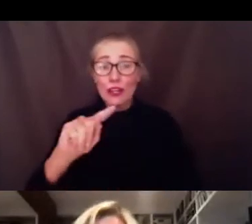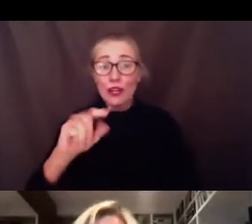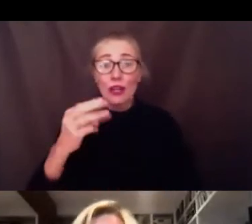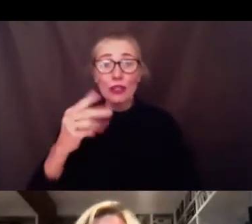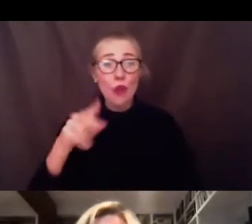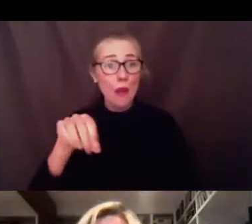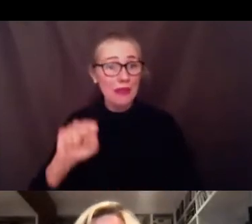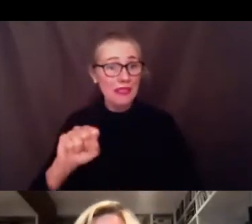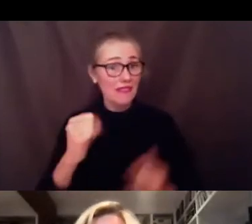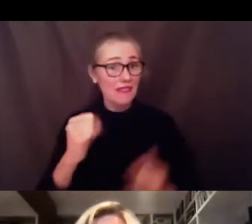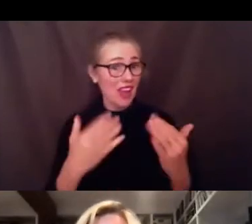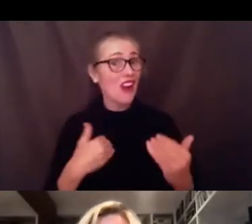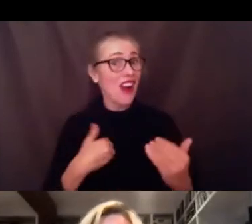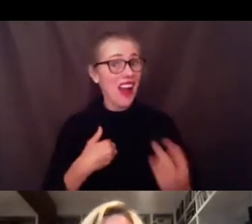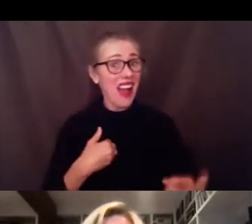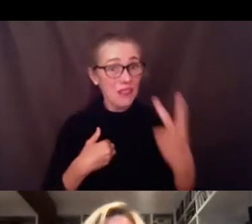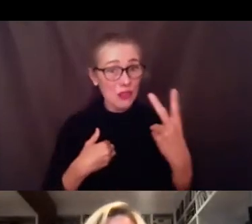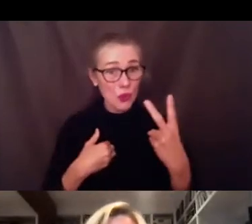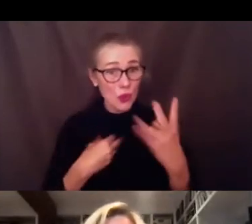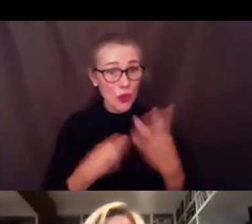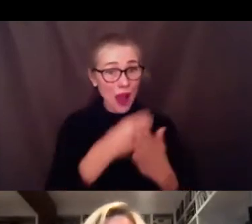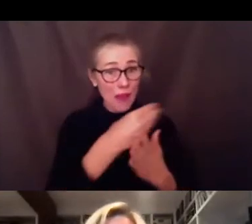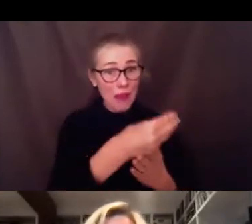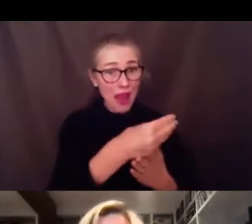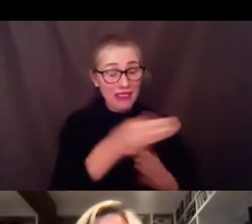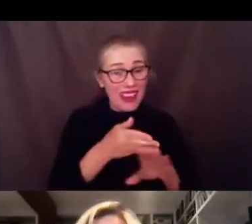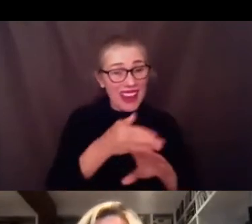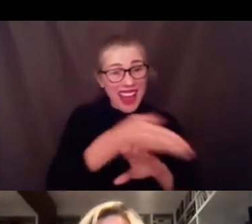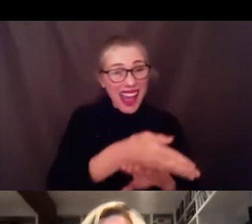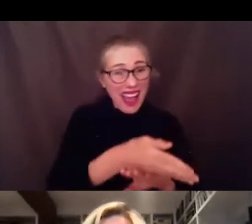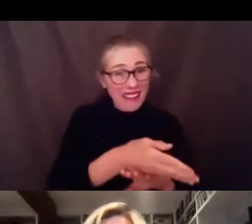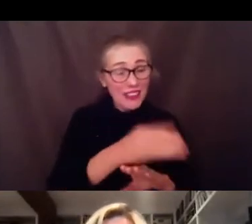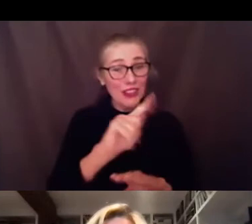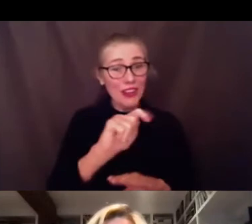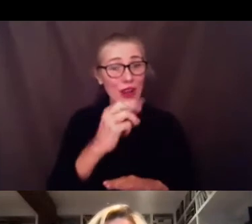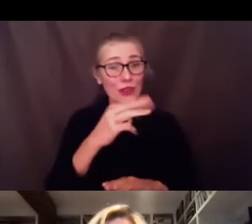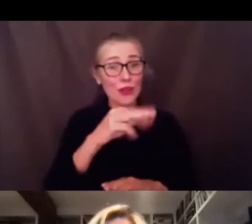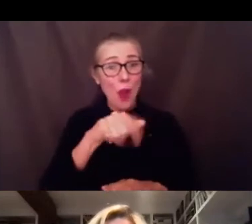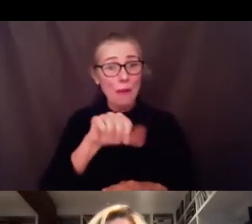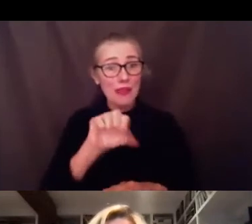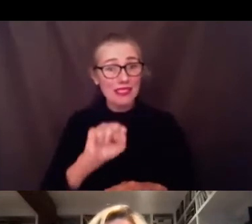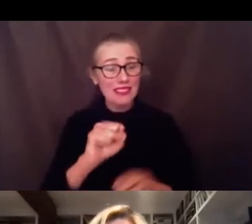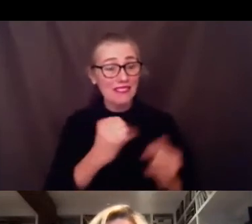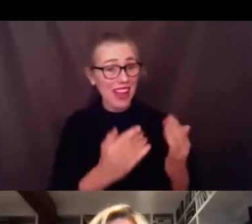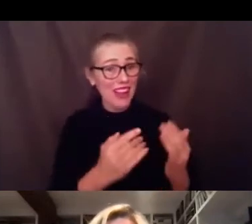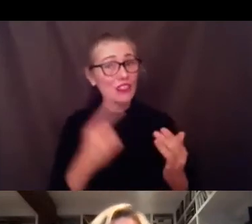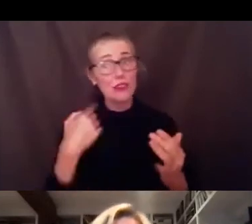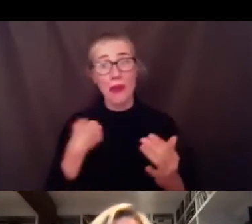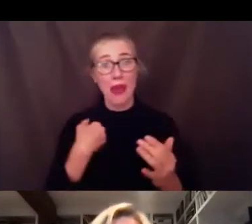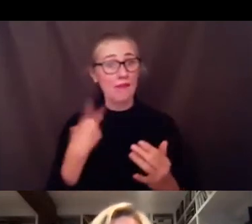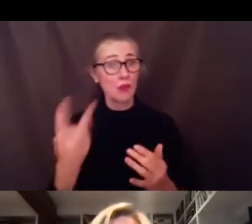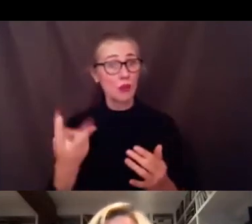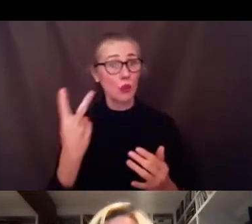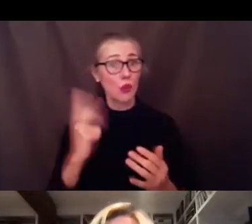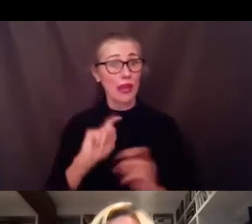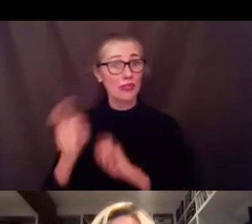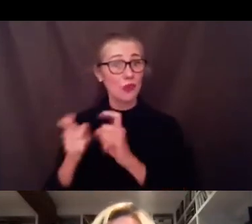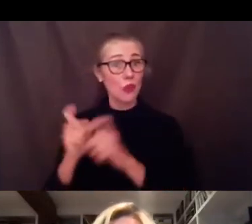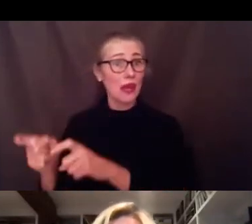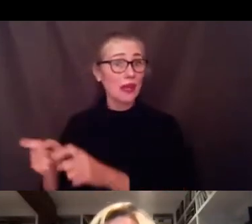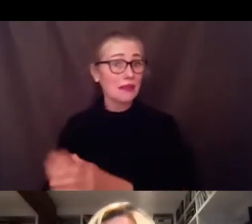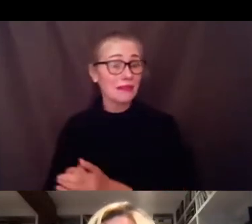donate if that's what we need right so i think that that again hopefully that's in your planning and with uh mr visalini as well of how